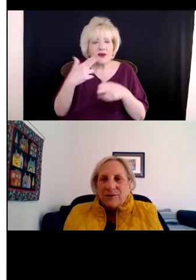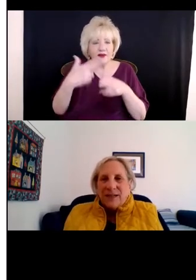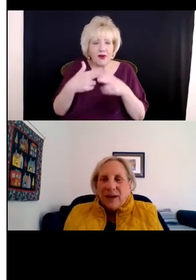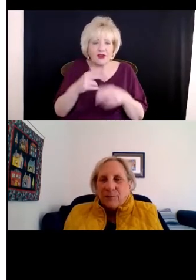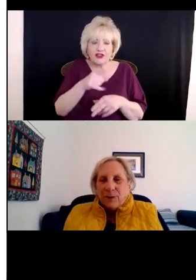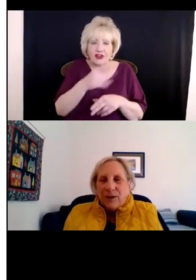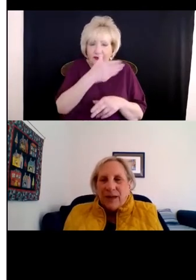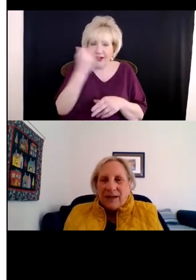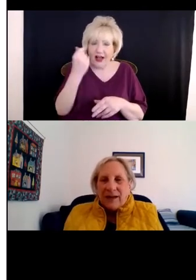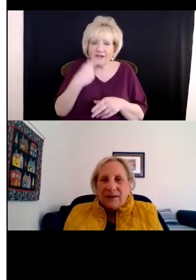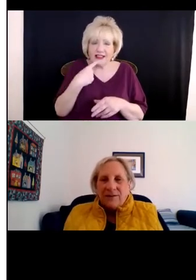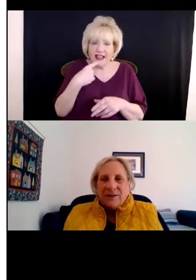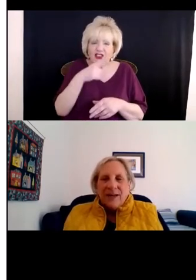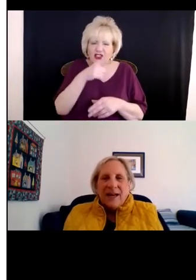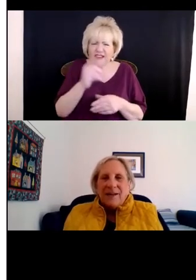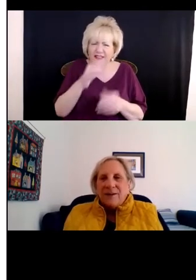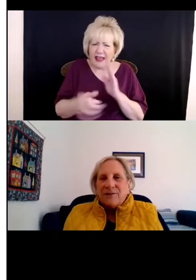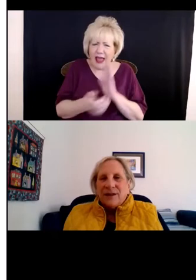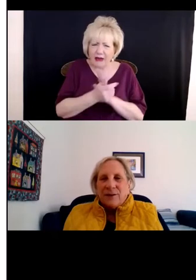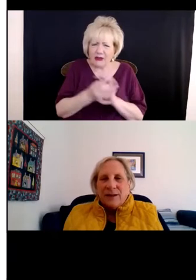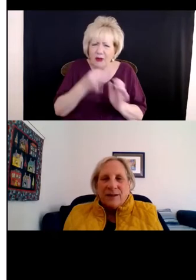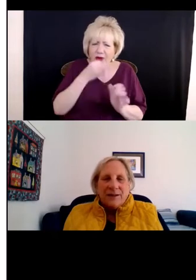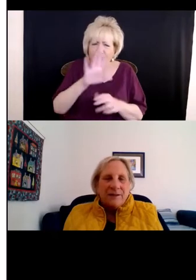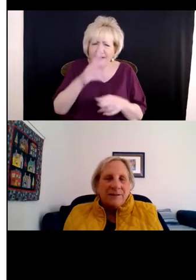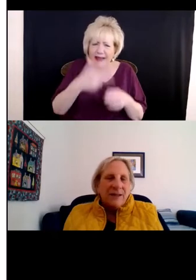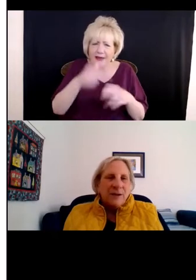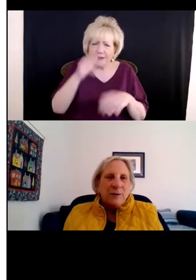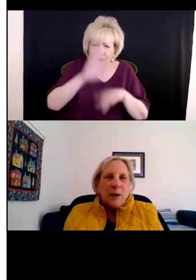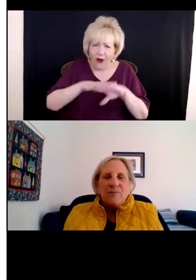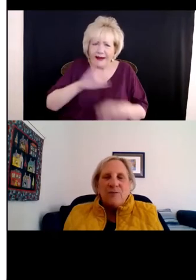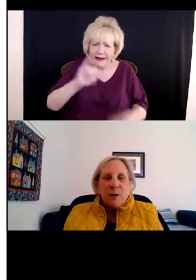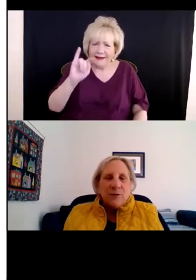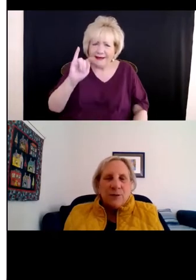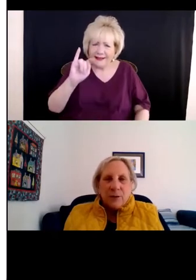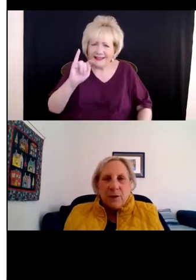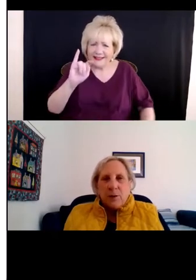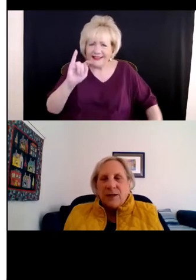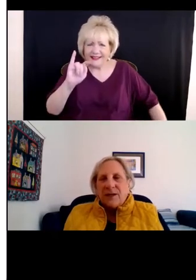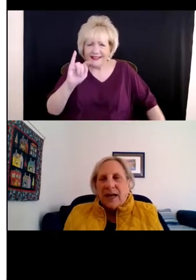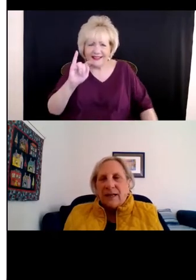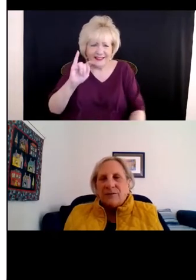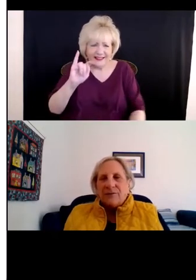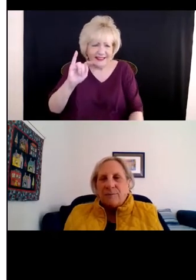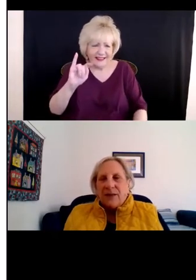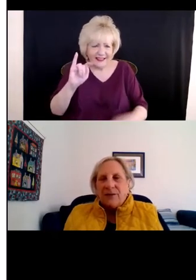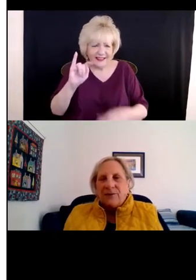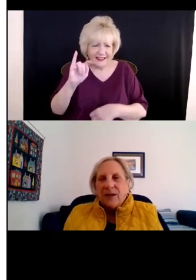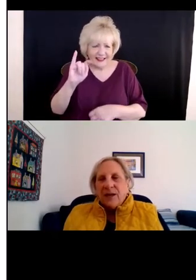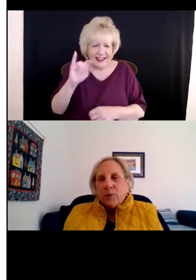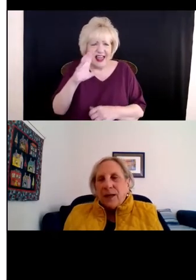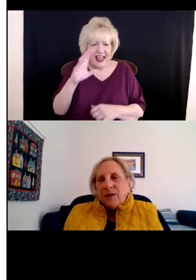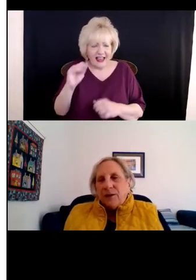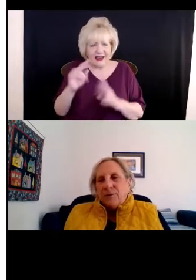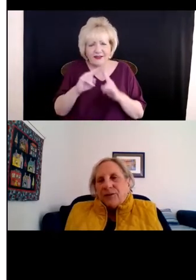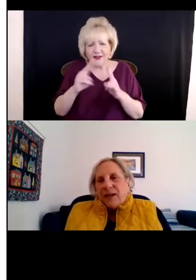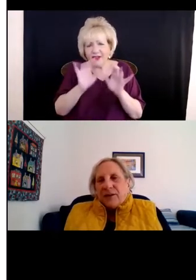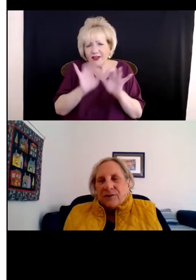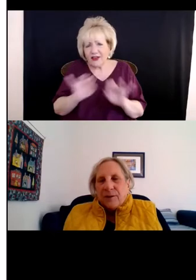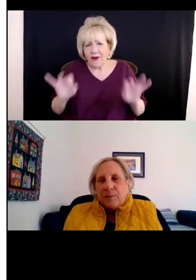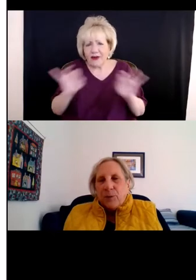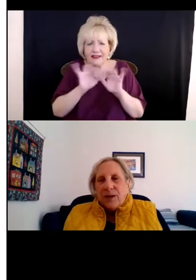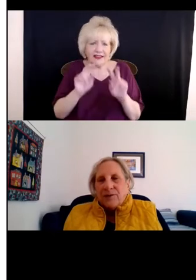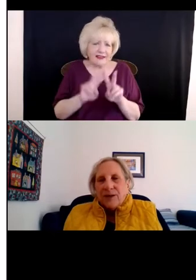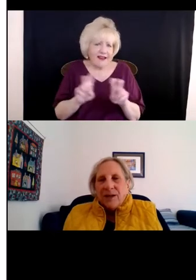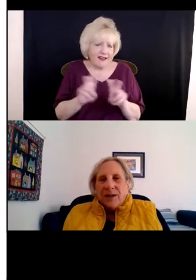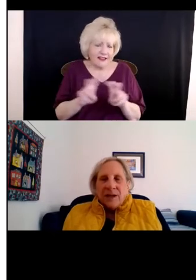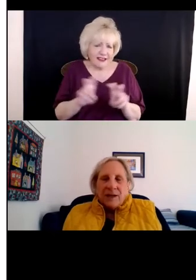on it. She is the expert on that guidance. And it is, you know, a very thoroughgoing analysis about this. What I'm going to do is take